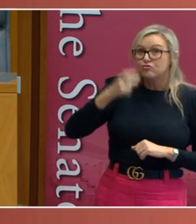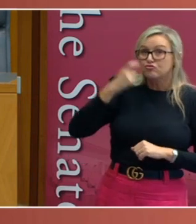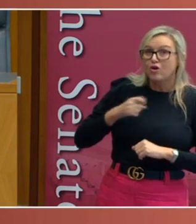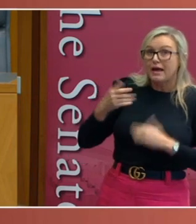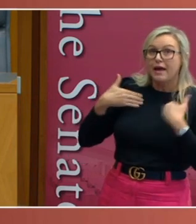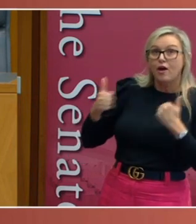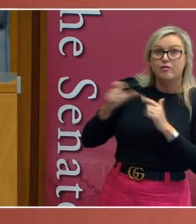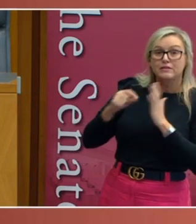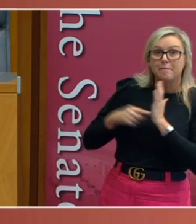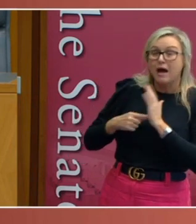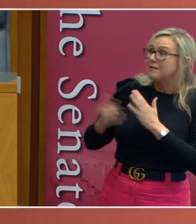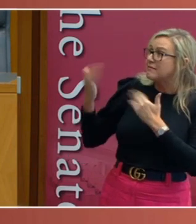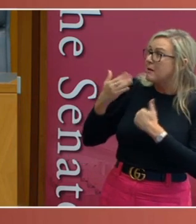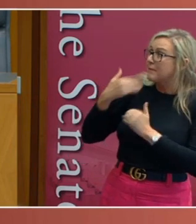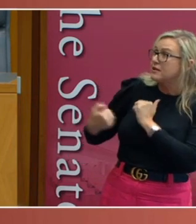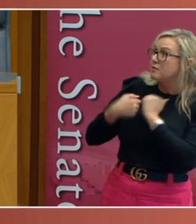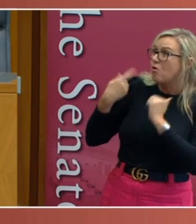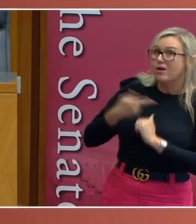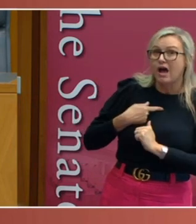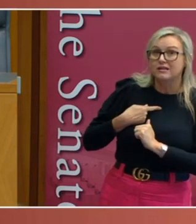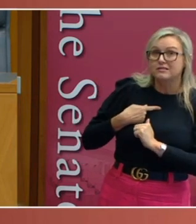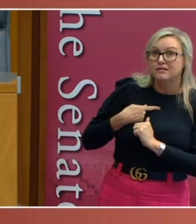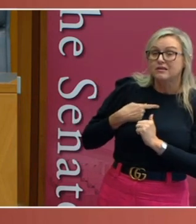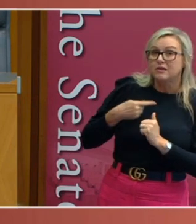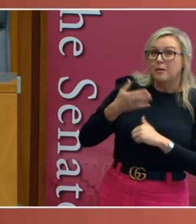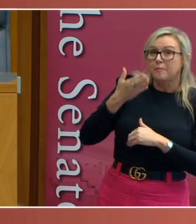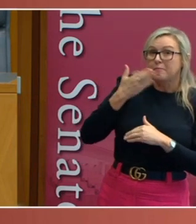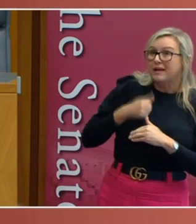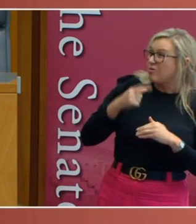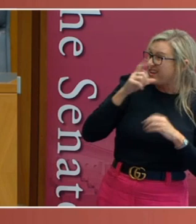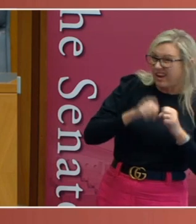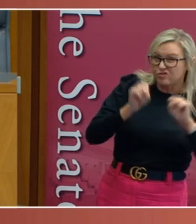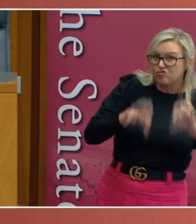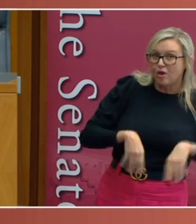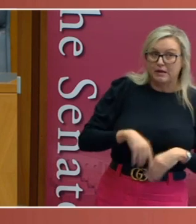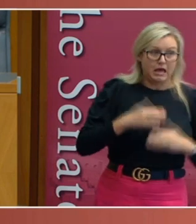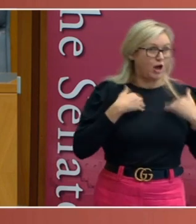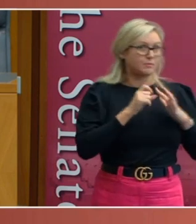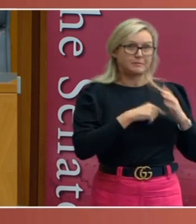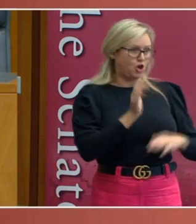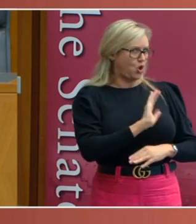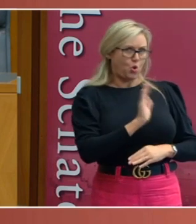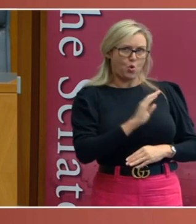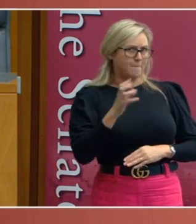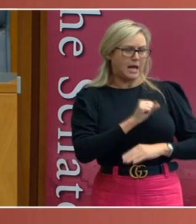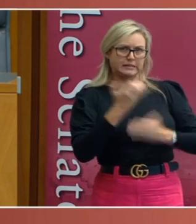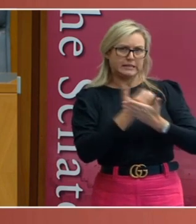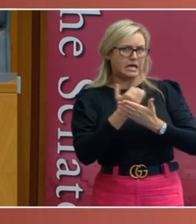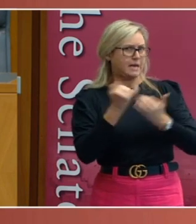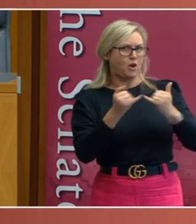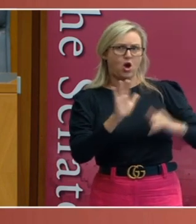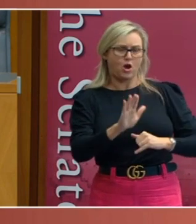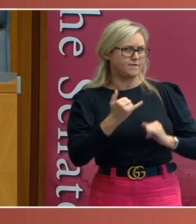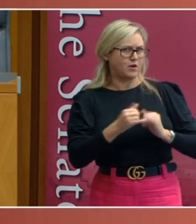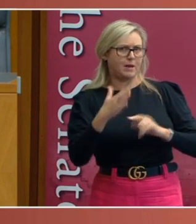to overturn it. The Health Department said, no, we don't want it overturned because it actually really is important. And in the end, the problem was resolved by just